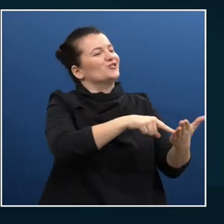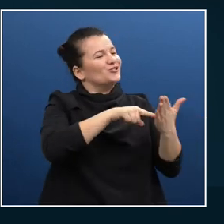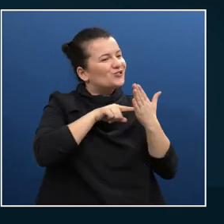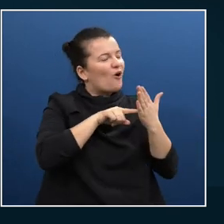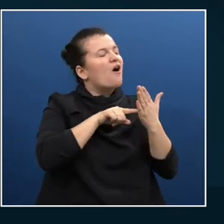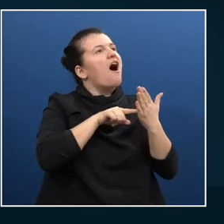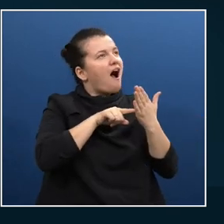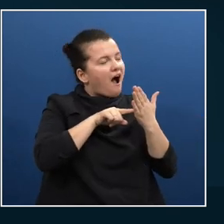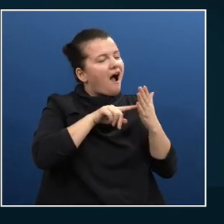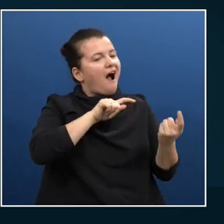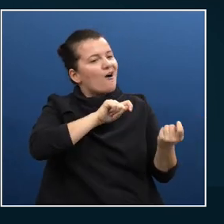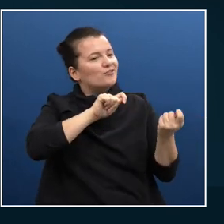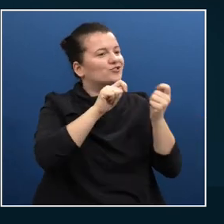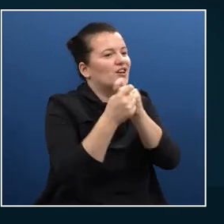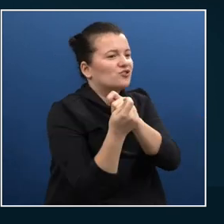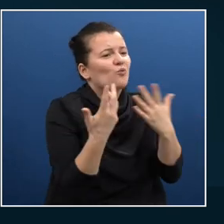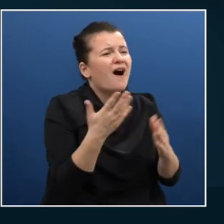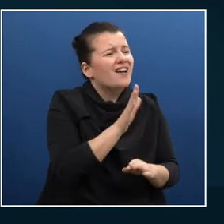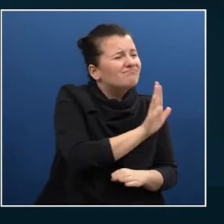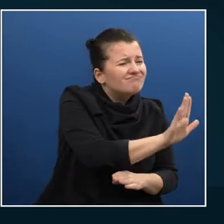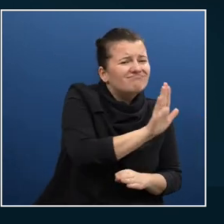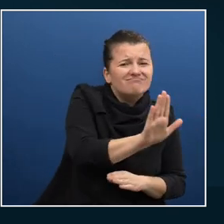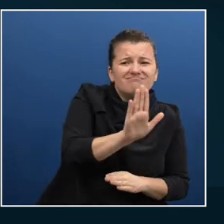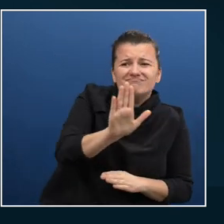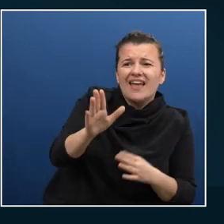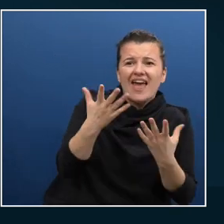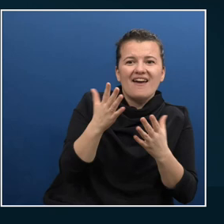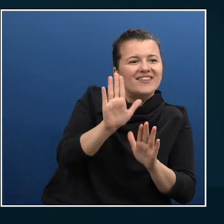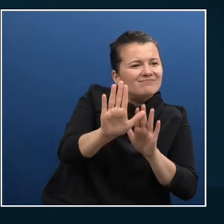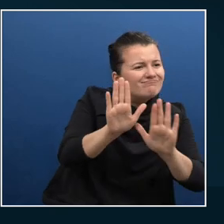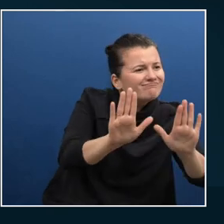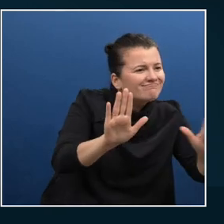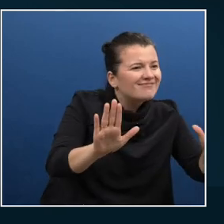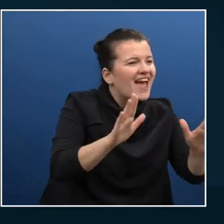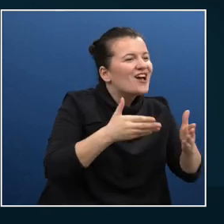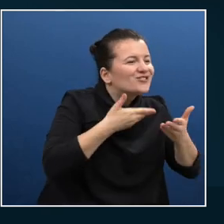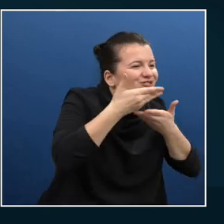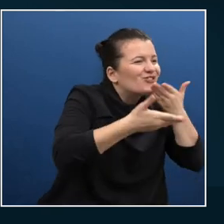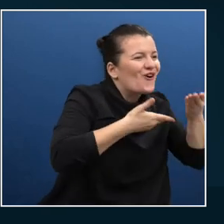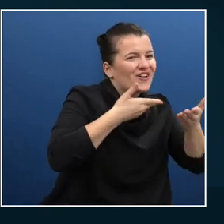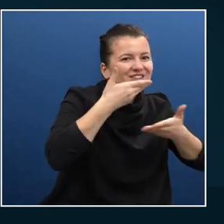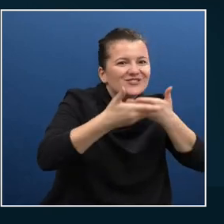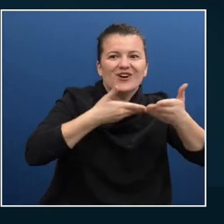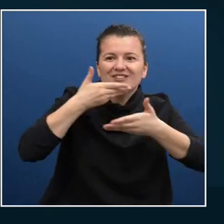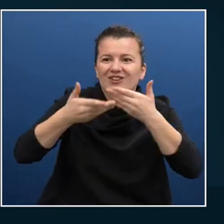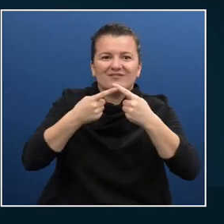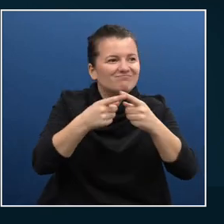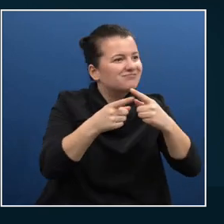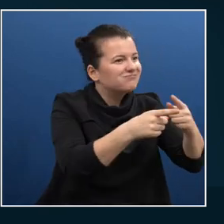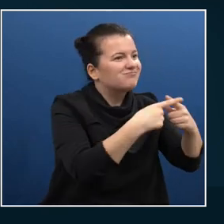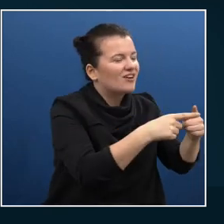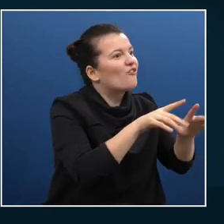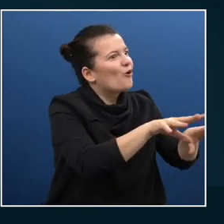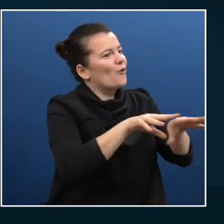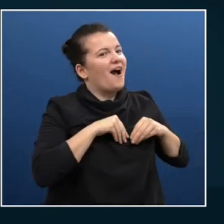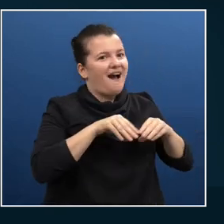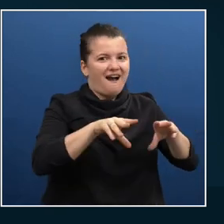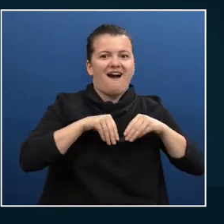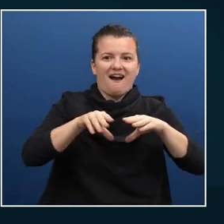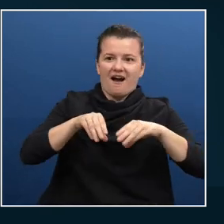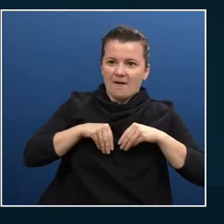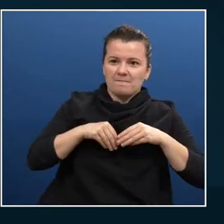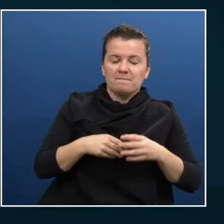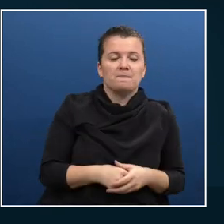I strongly believe that if you look deep within your systems and the people, you can hire the best people